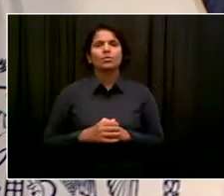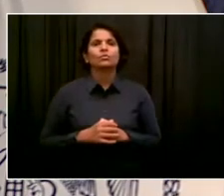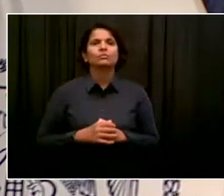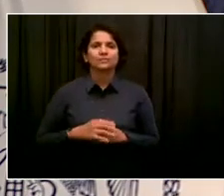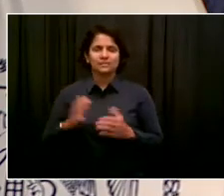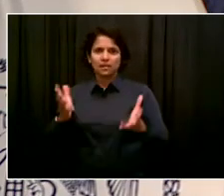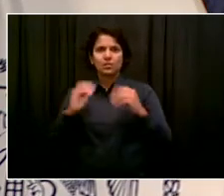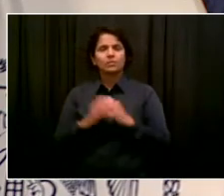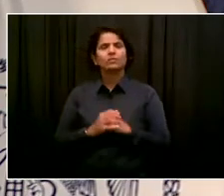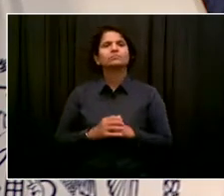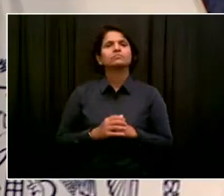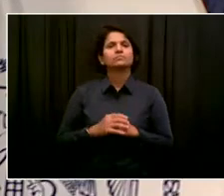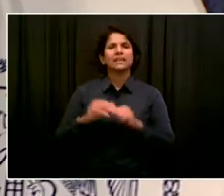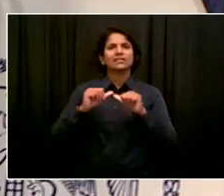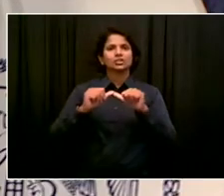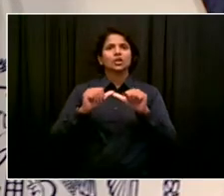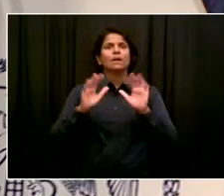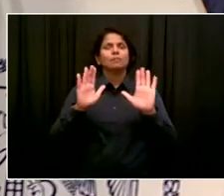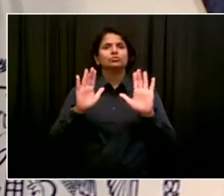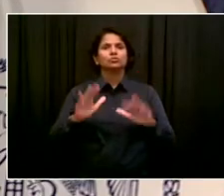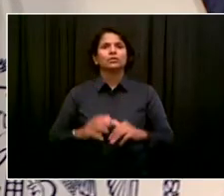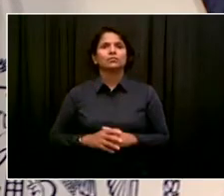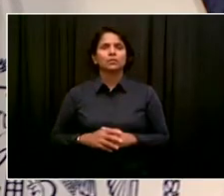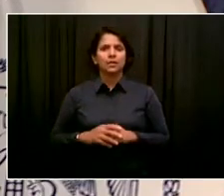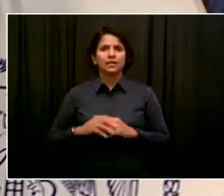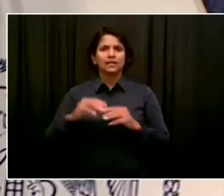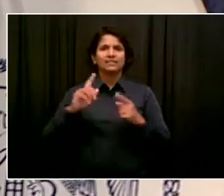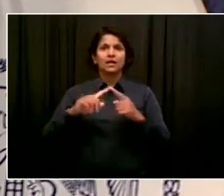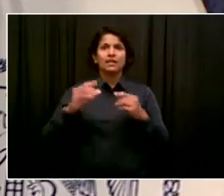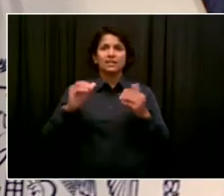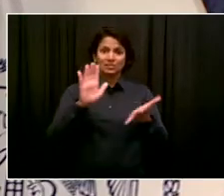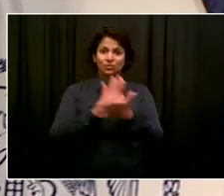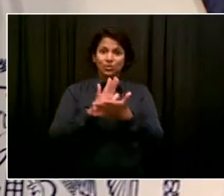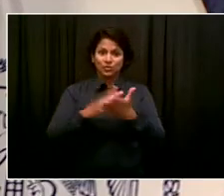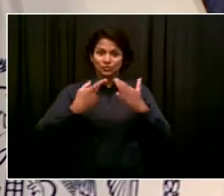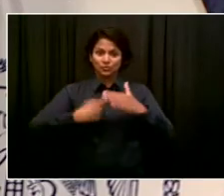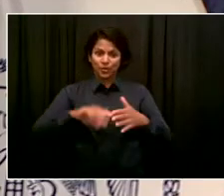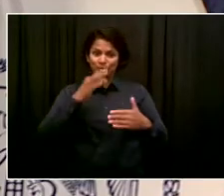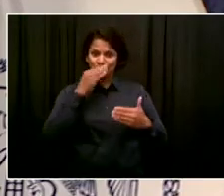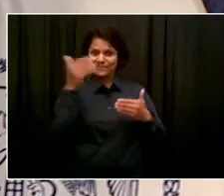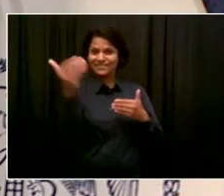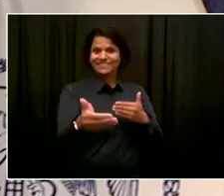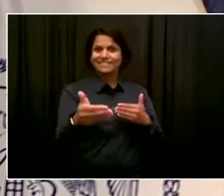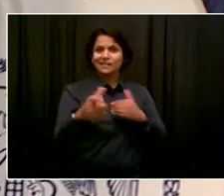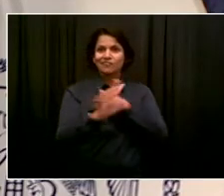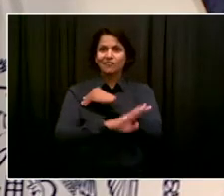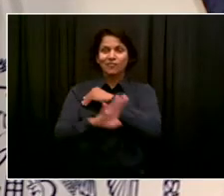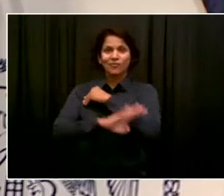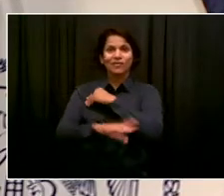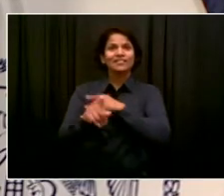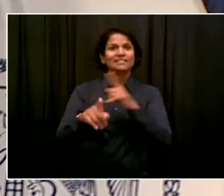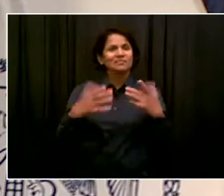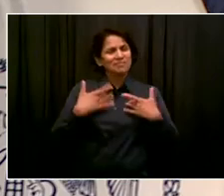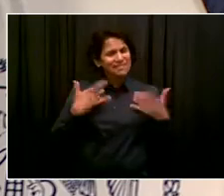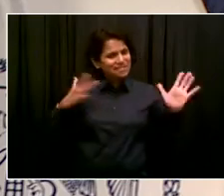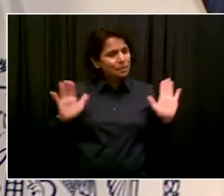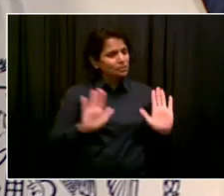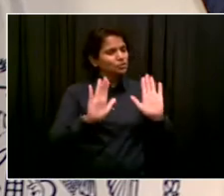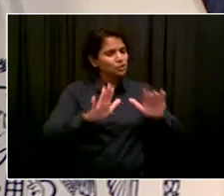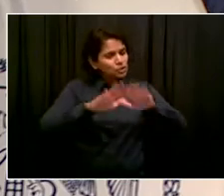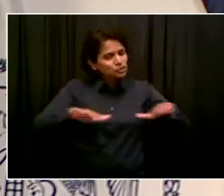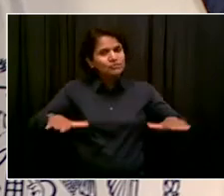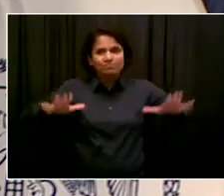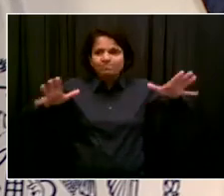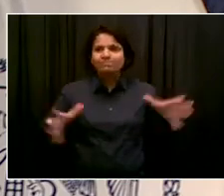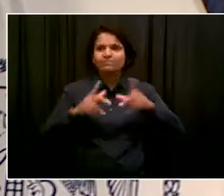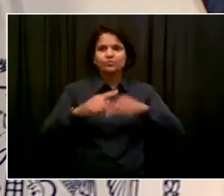all the way up to the beginning of school and beyond to get kids vaccinated. We're launching a massive back-to-school vaccination campaign starting with a $1.3